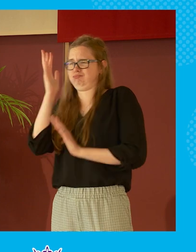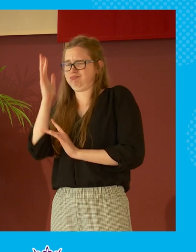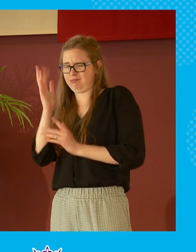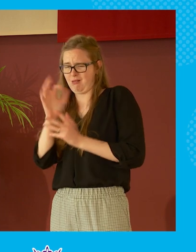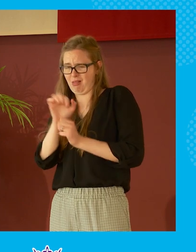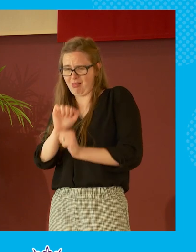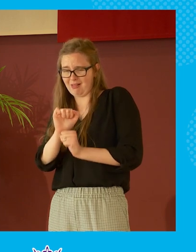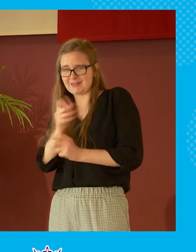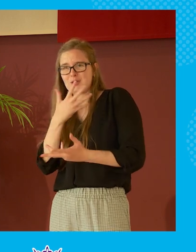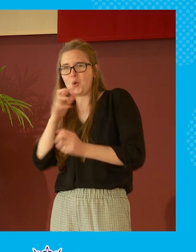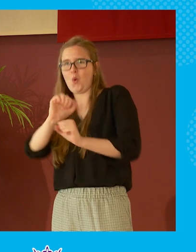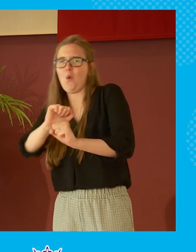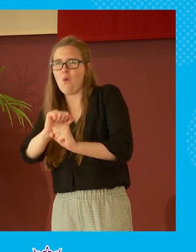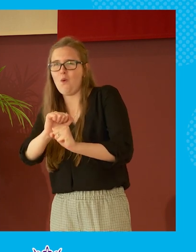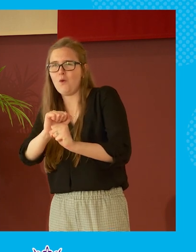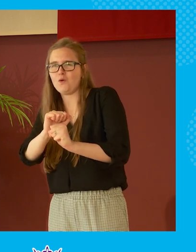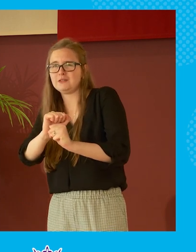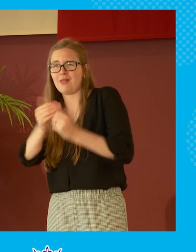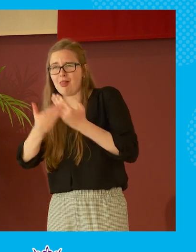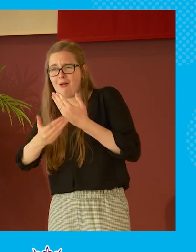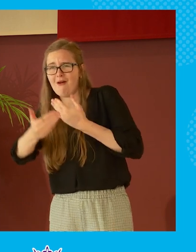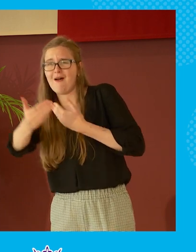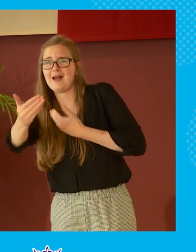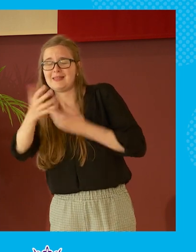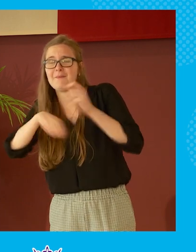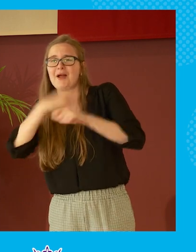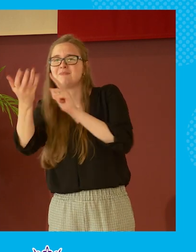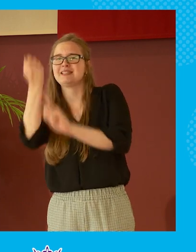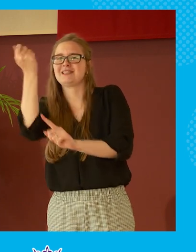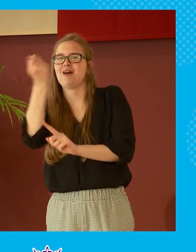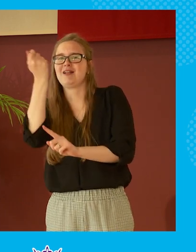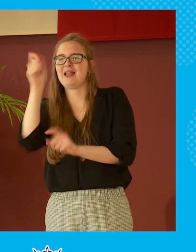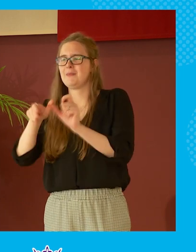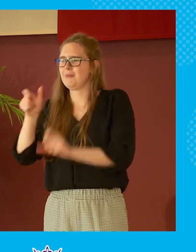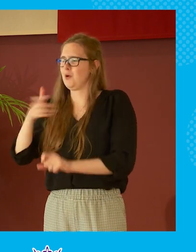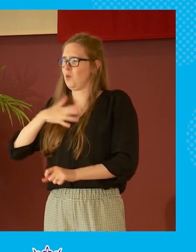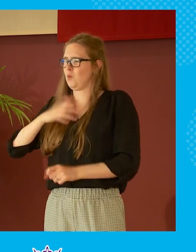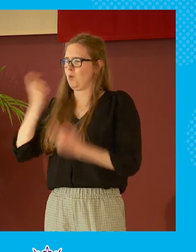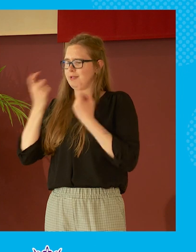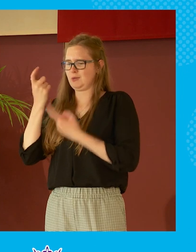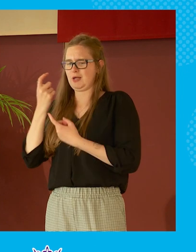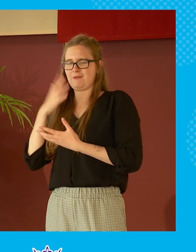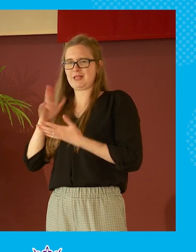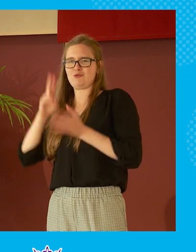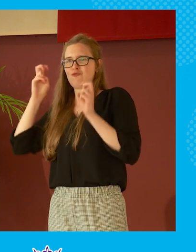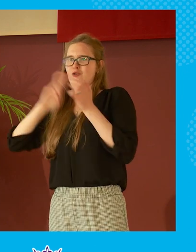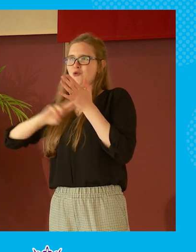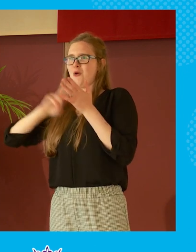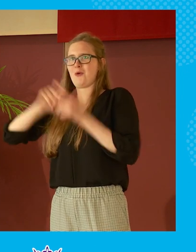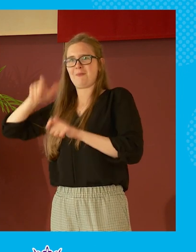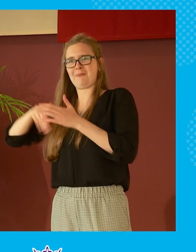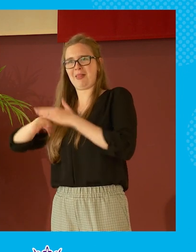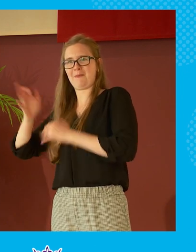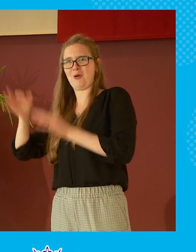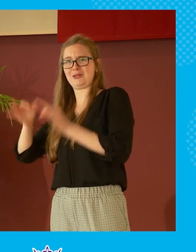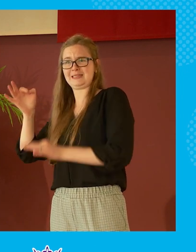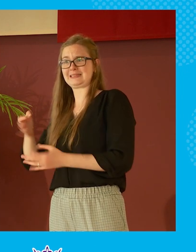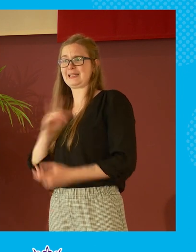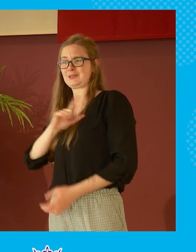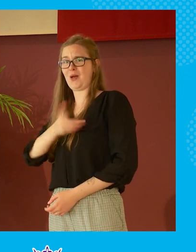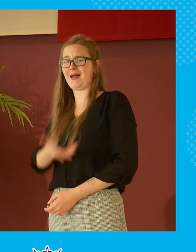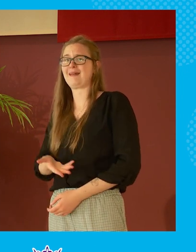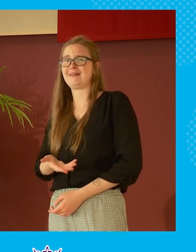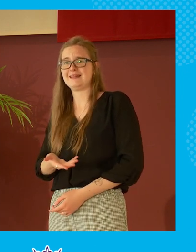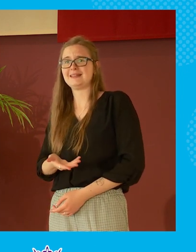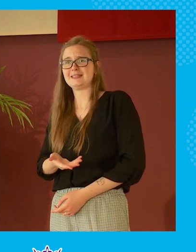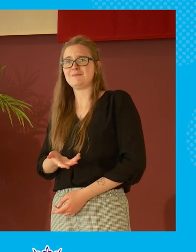holds on longest gets gets to succeed and then people wonder why you don't get normal people in politics uh and and the answer is